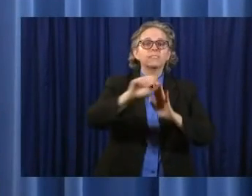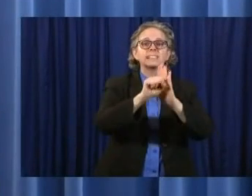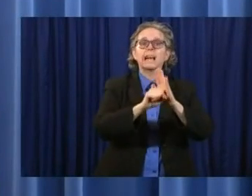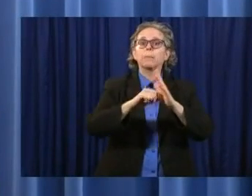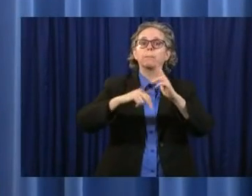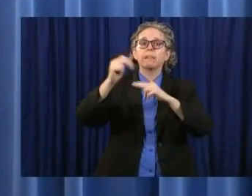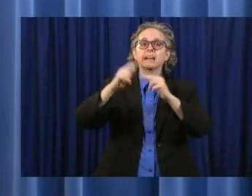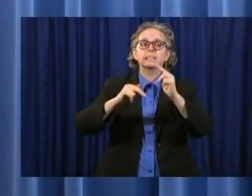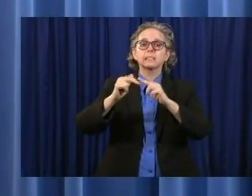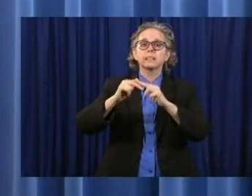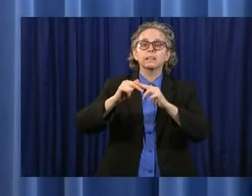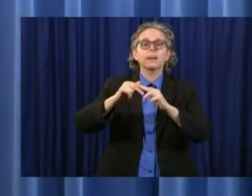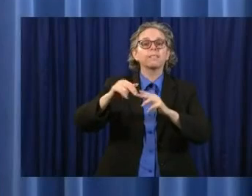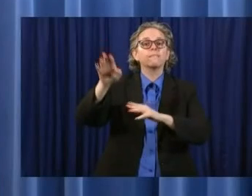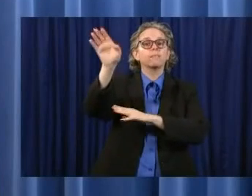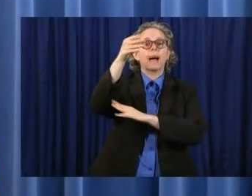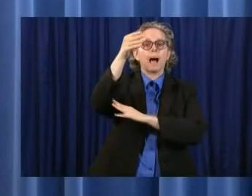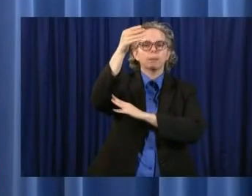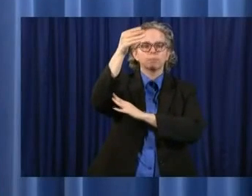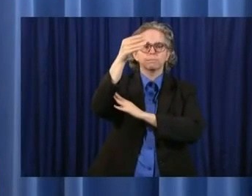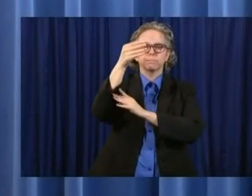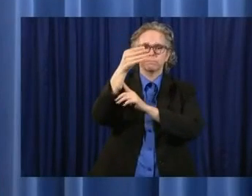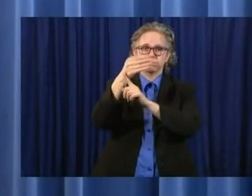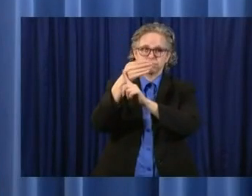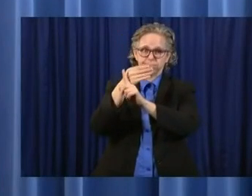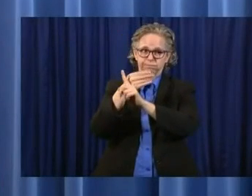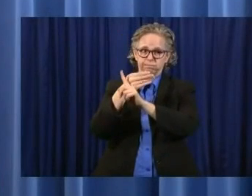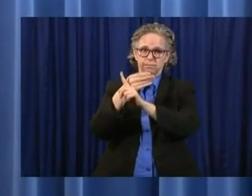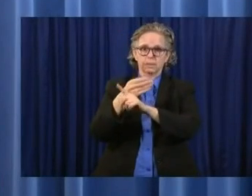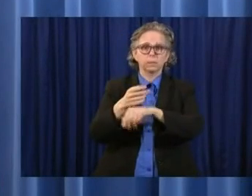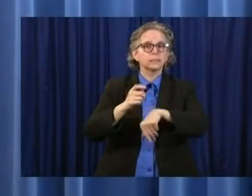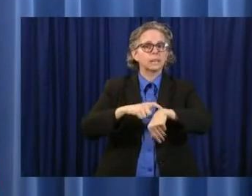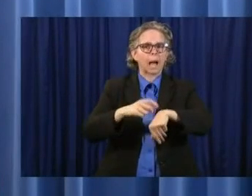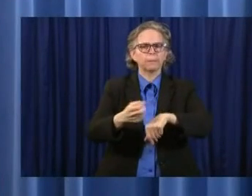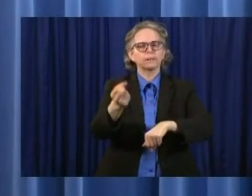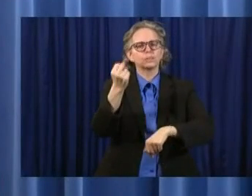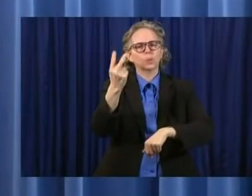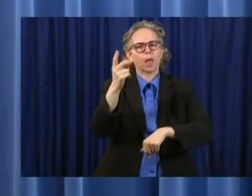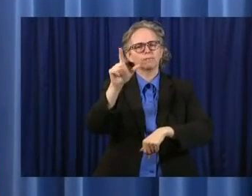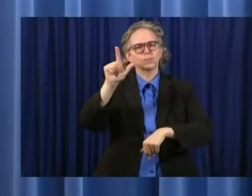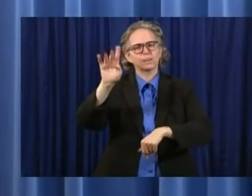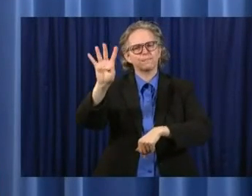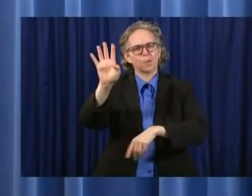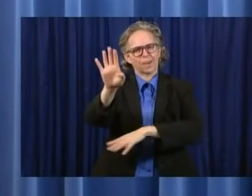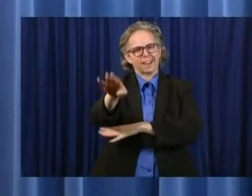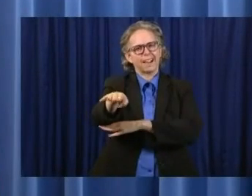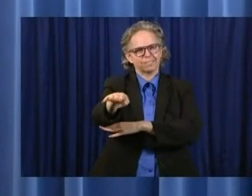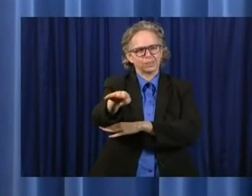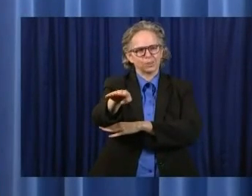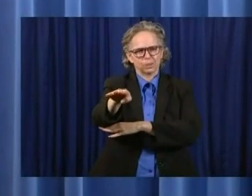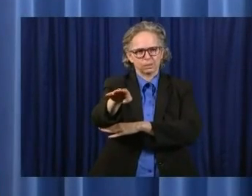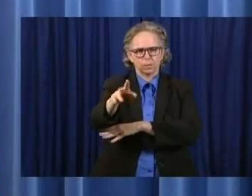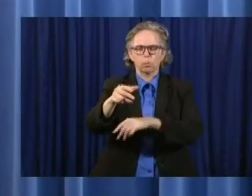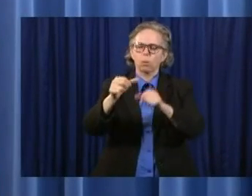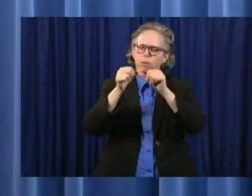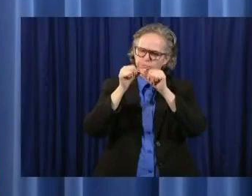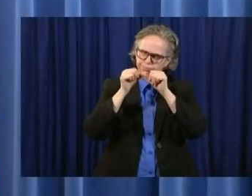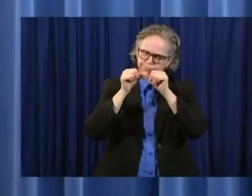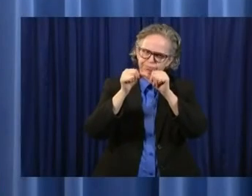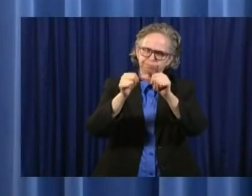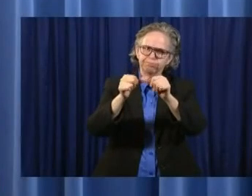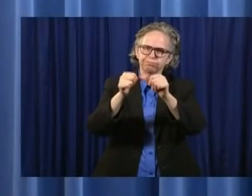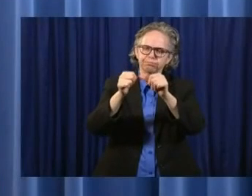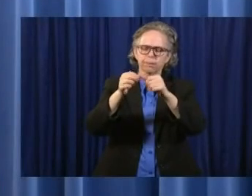half-mast at 1224. Today, they will remain at half-mast for the rest of the day.